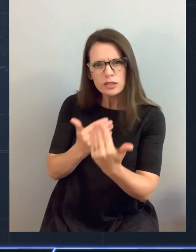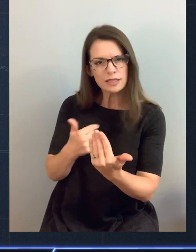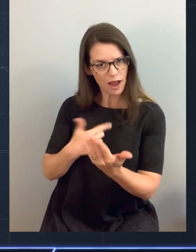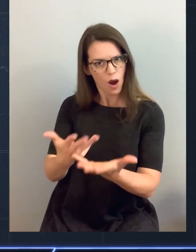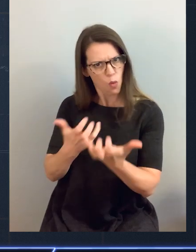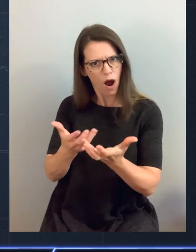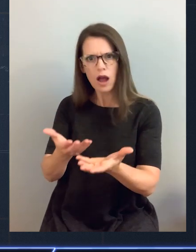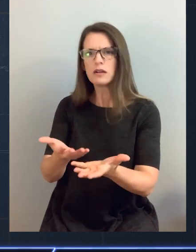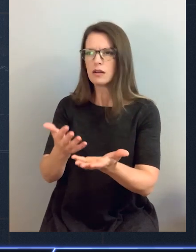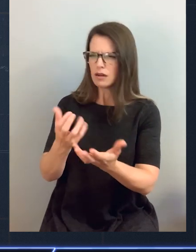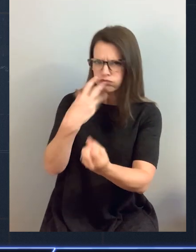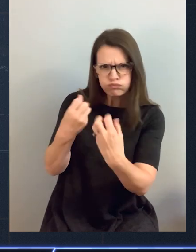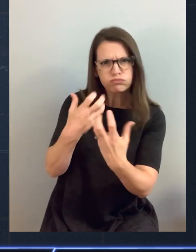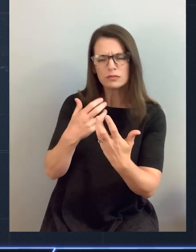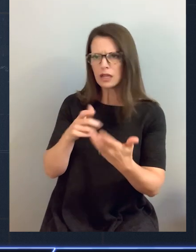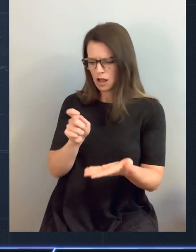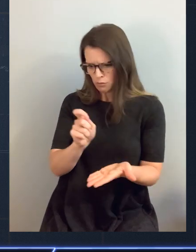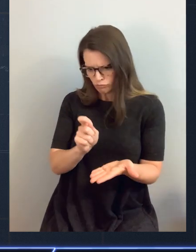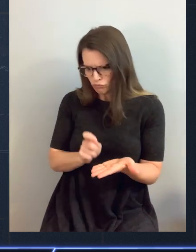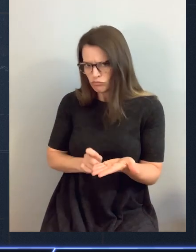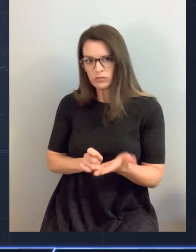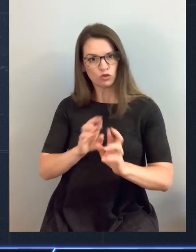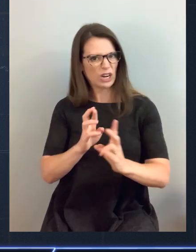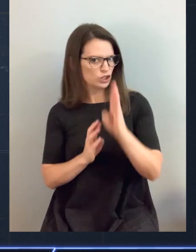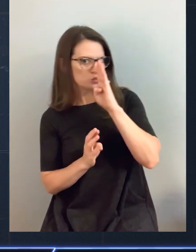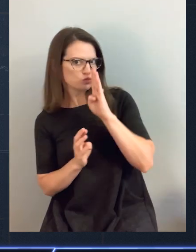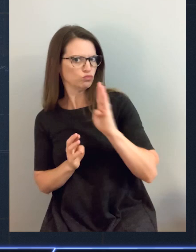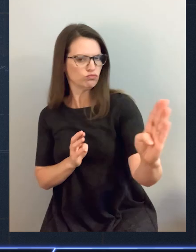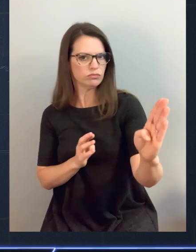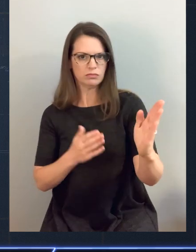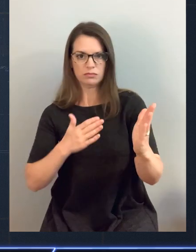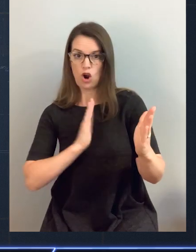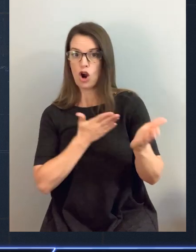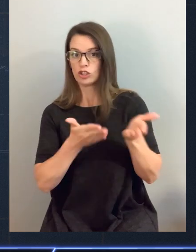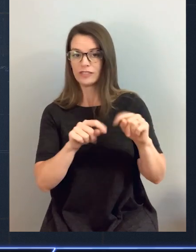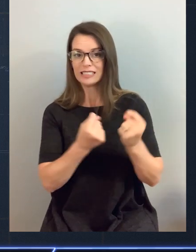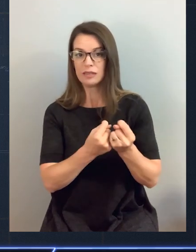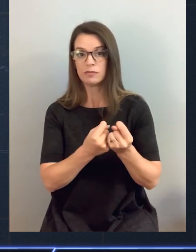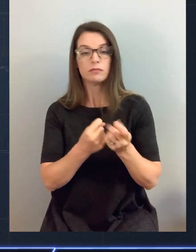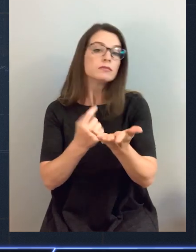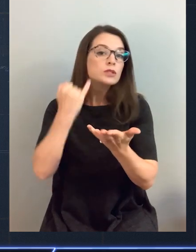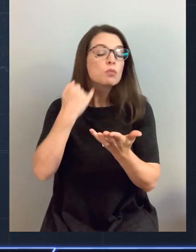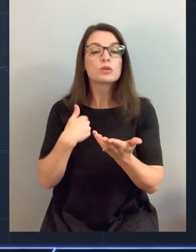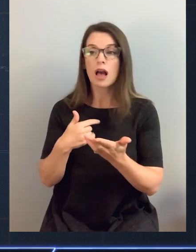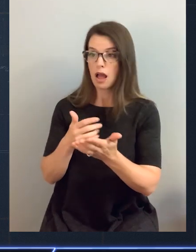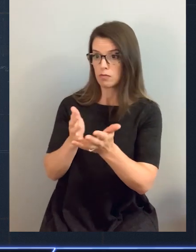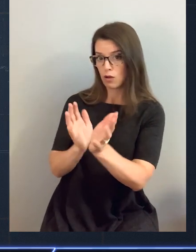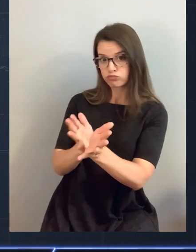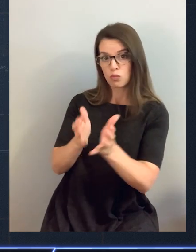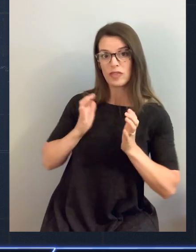our service team. If I'm in a situation where I've got my laptop and I'm connected and it's convenient, right there,